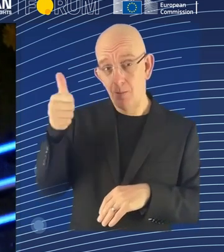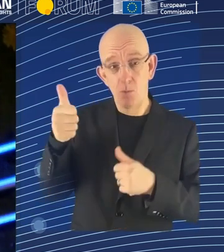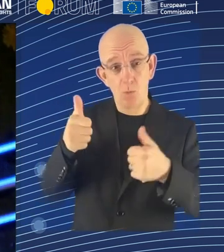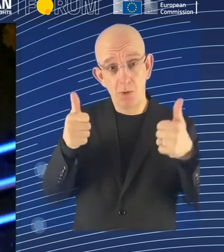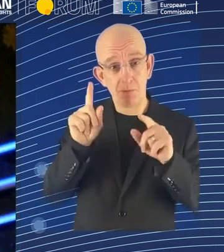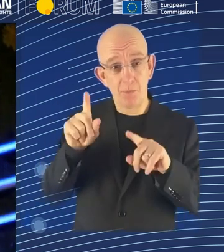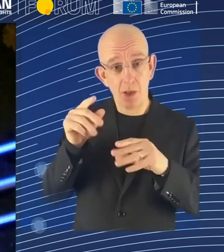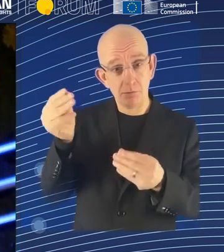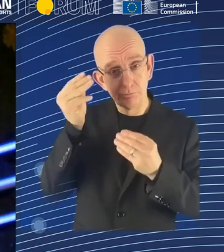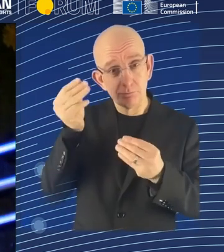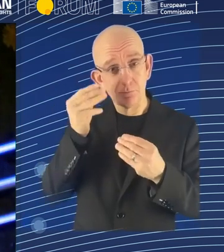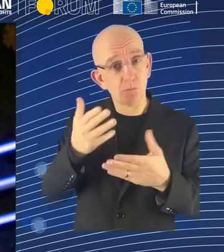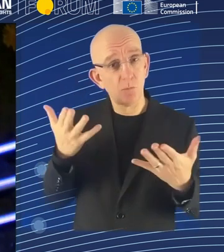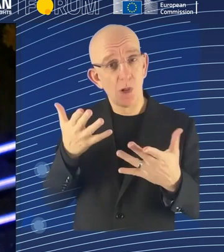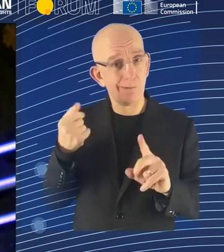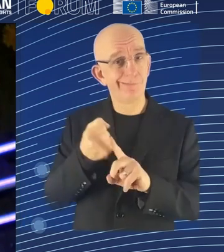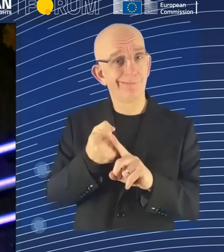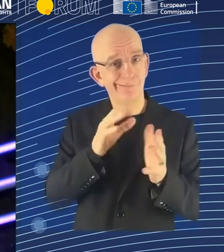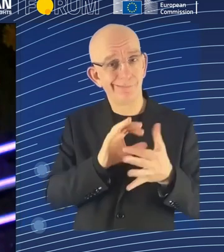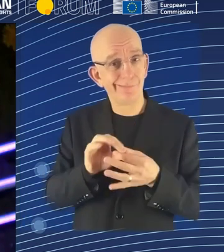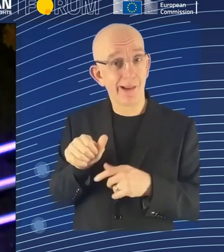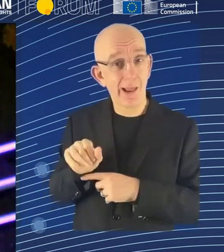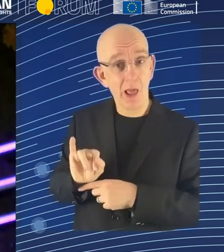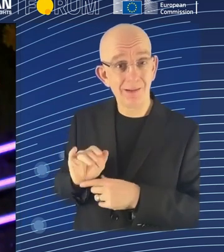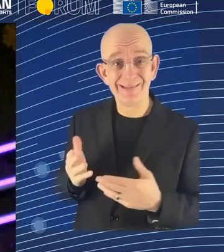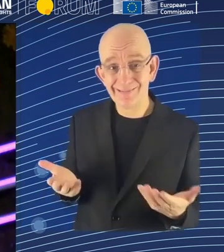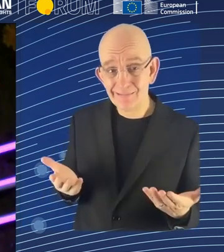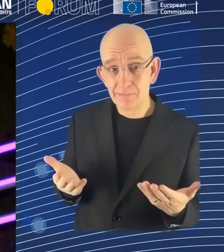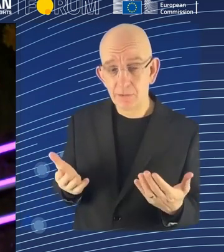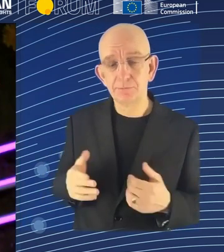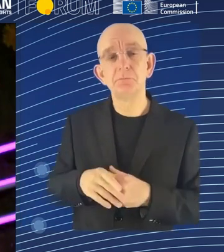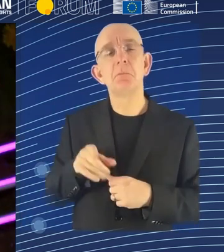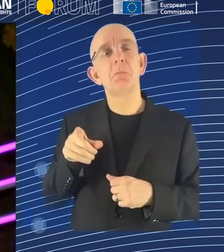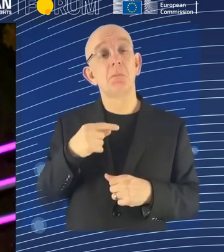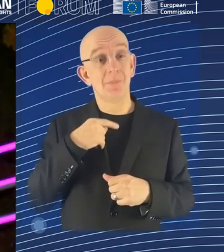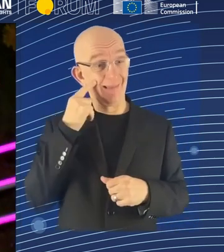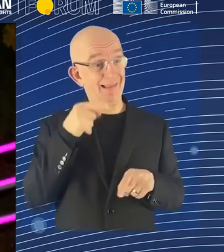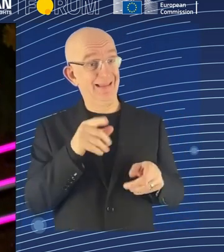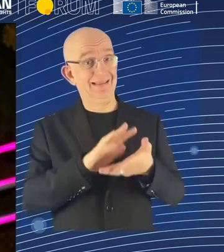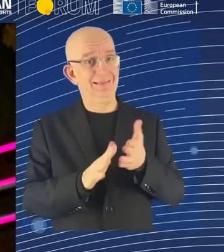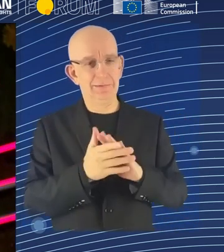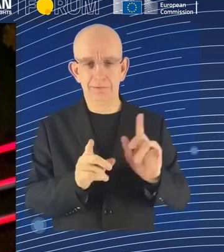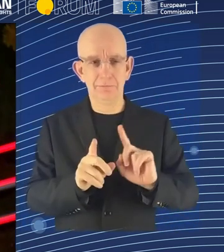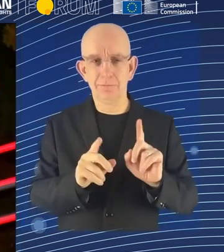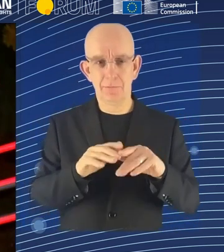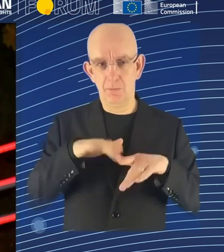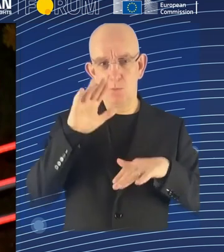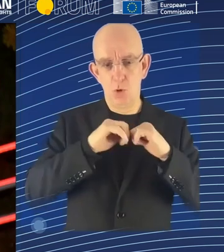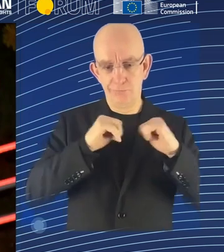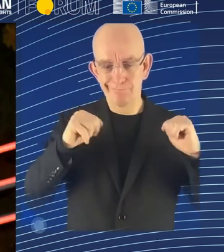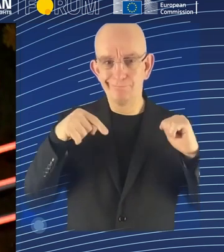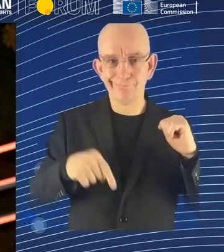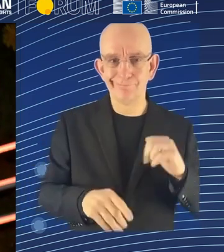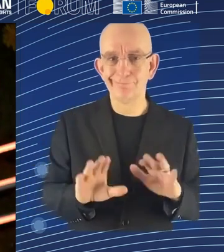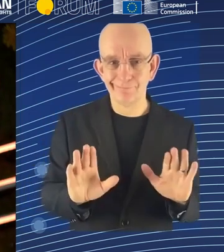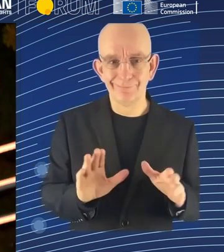institutionalized, and particularly we have a very broad system of social rights. So you cannot think